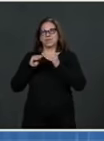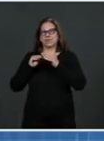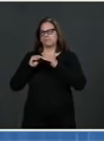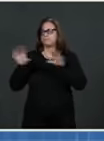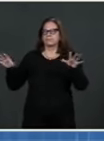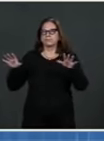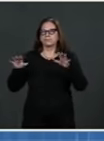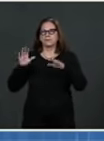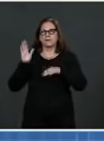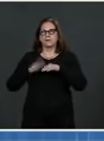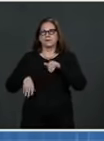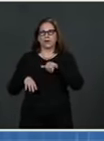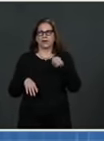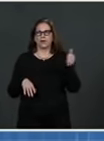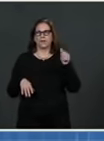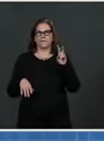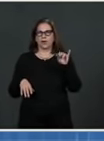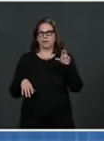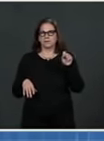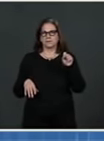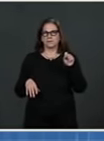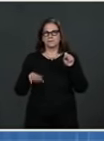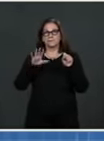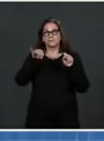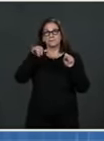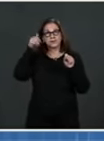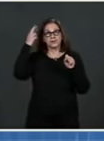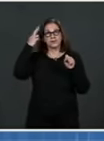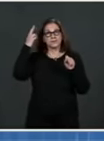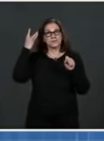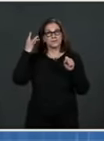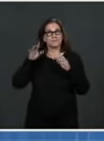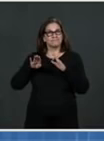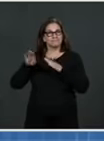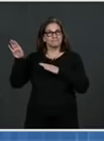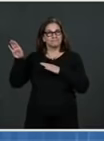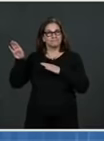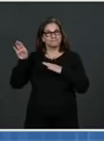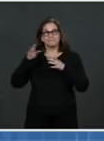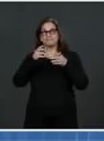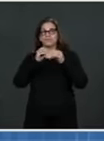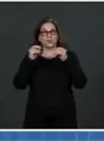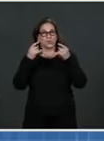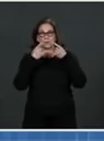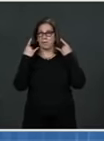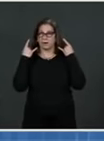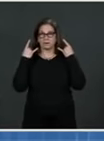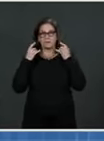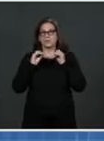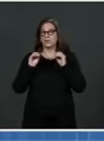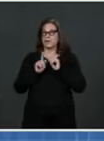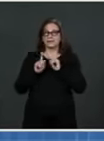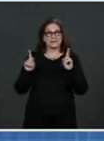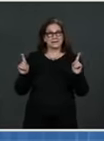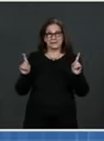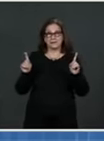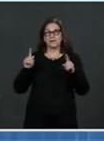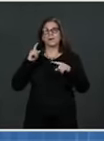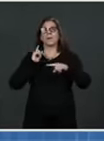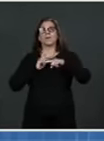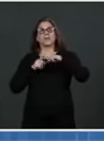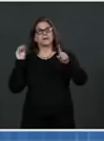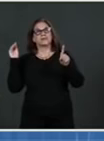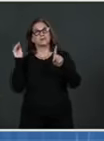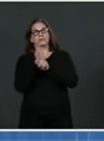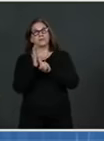reasons in terms of if people are not doing the things, masking, distancing to protect themselves, this variant is probably less forgiving and more infections will occur.